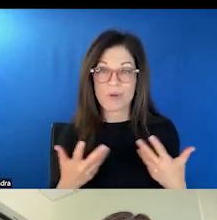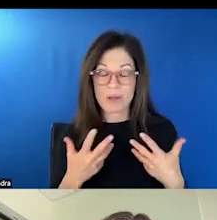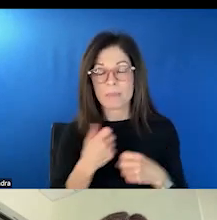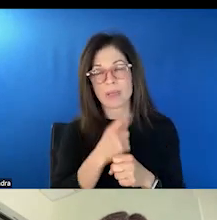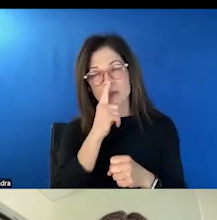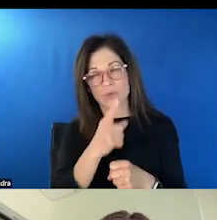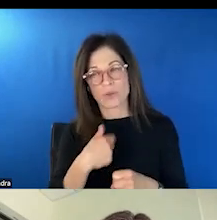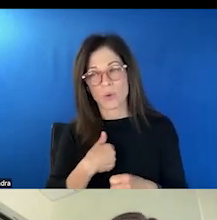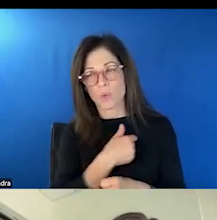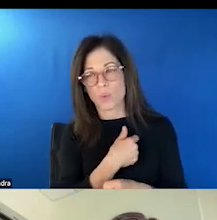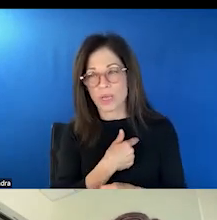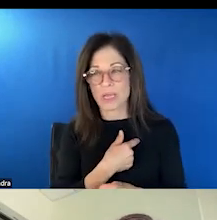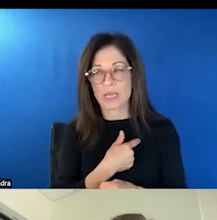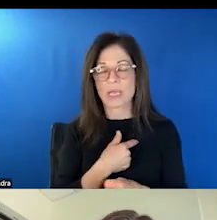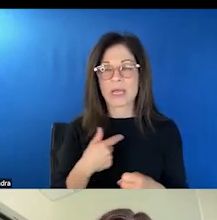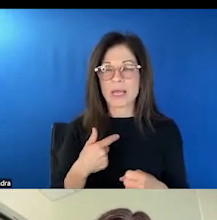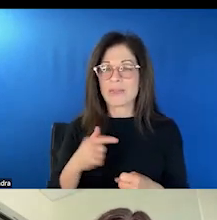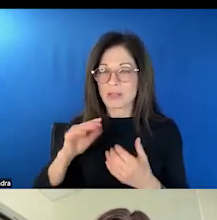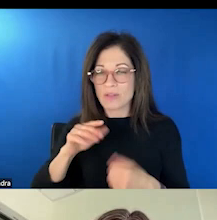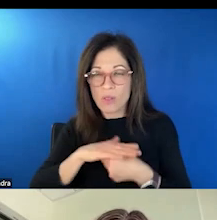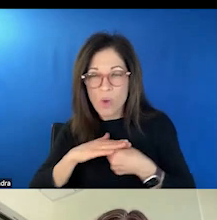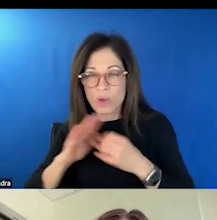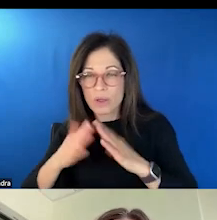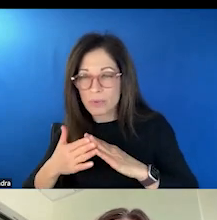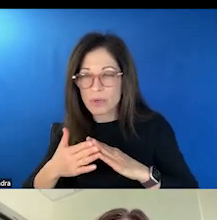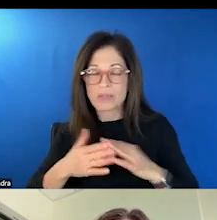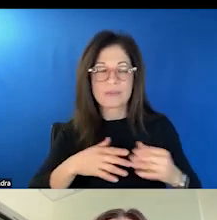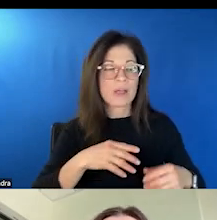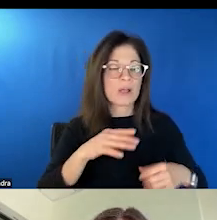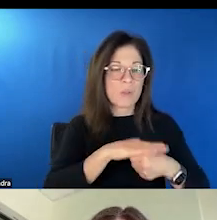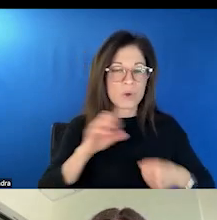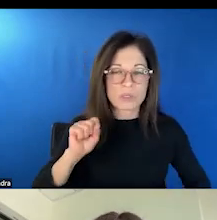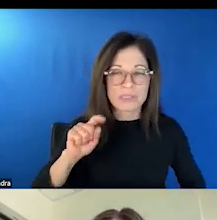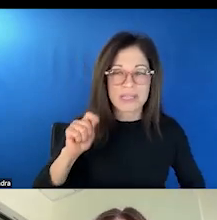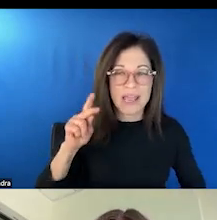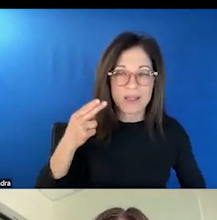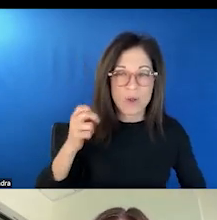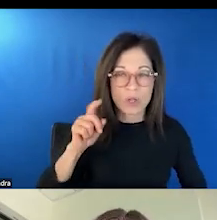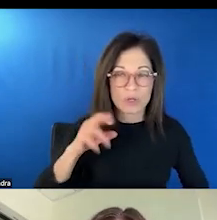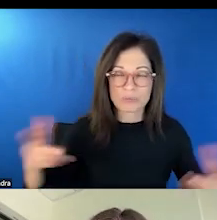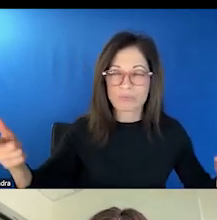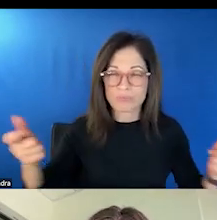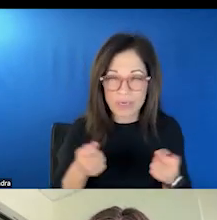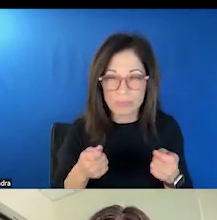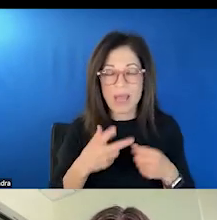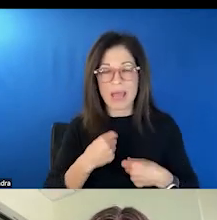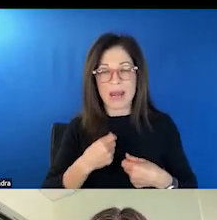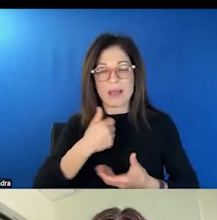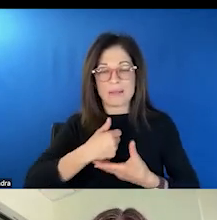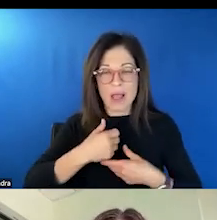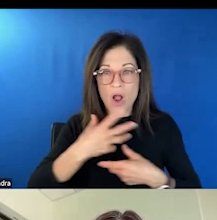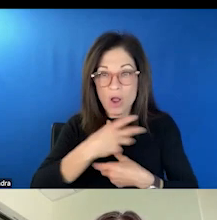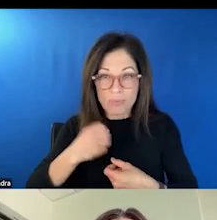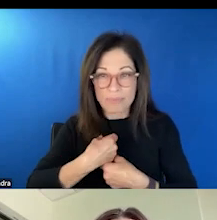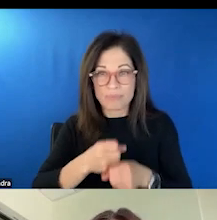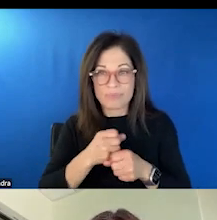bring local communities together, local stakeholders together and co-produce from the ground up whatever model that you need